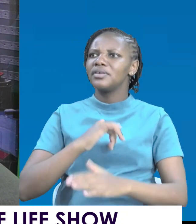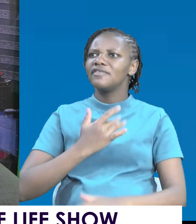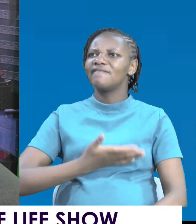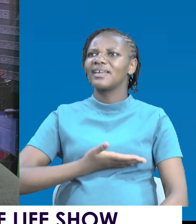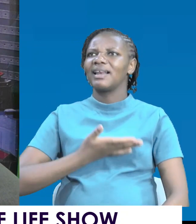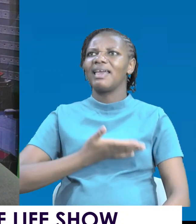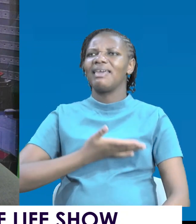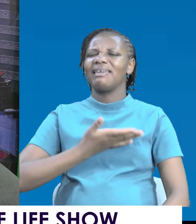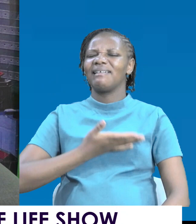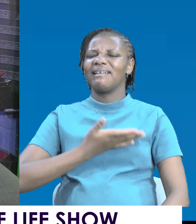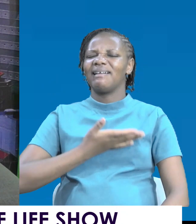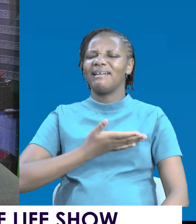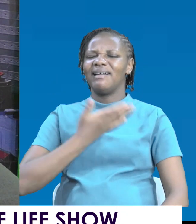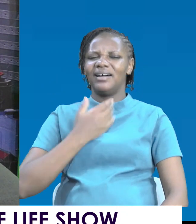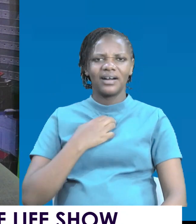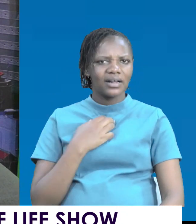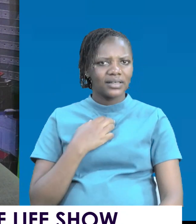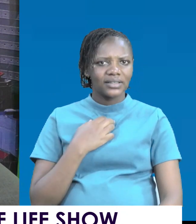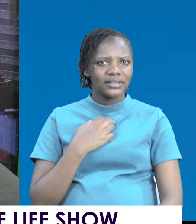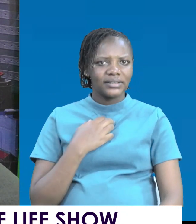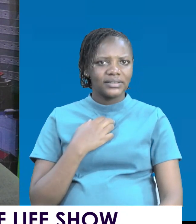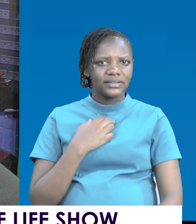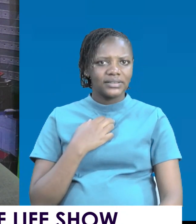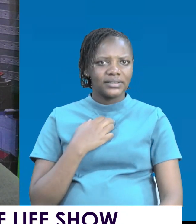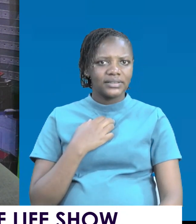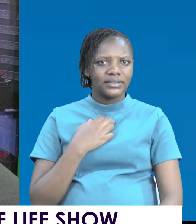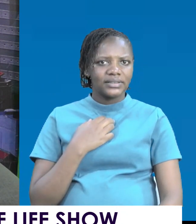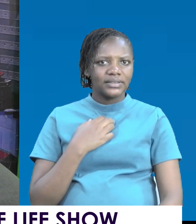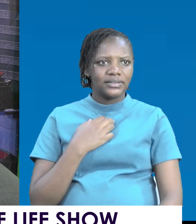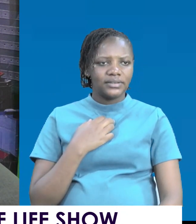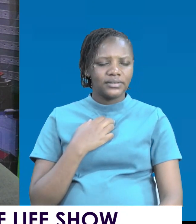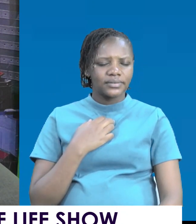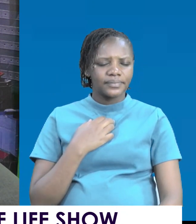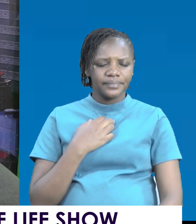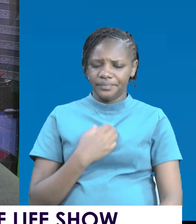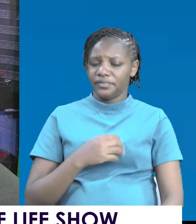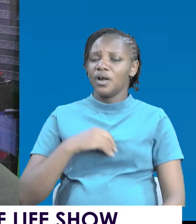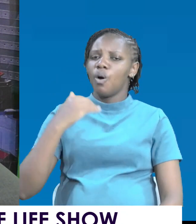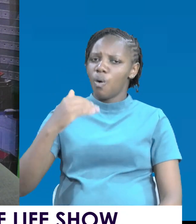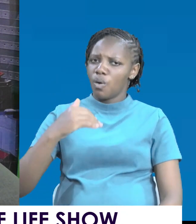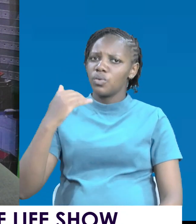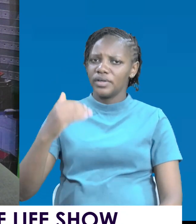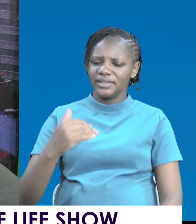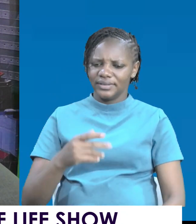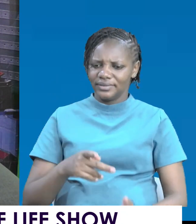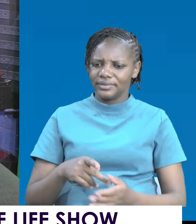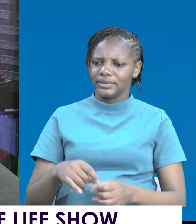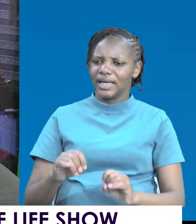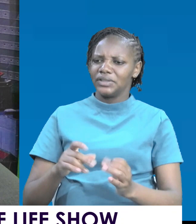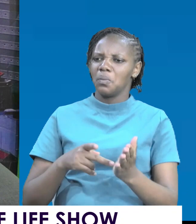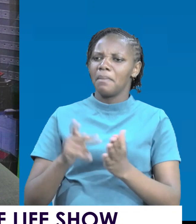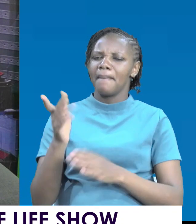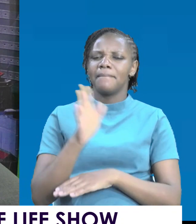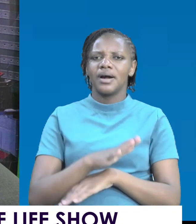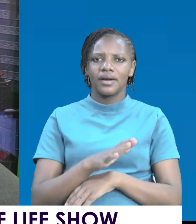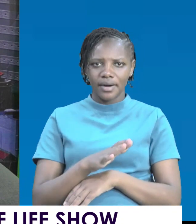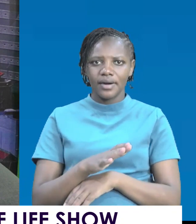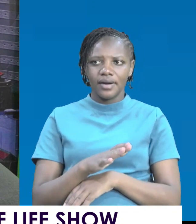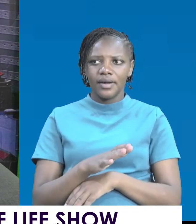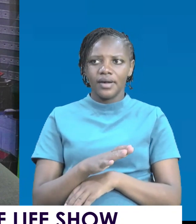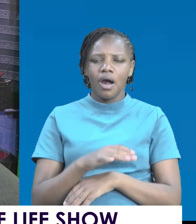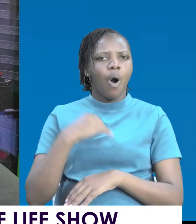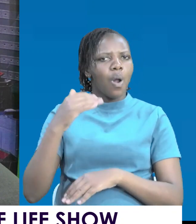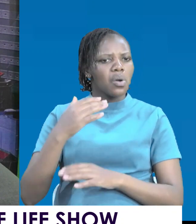strife. Lack of empathy. A man of vengeance. Always paying back people. An eye for an eye.